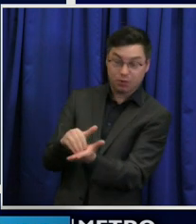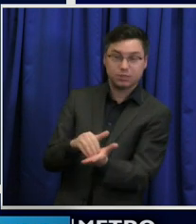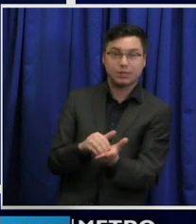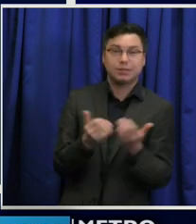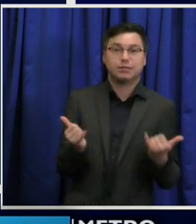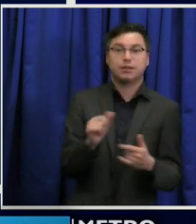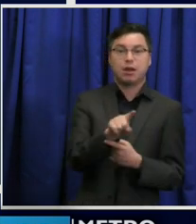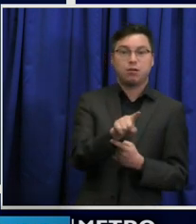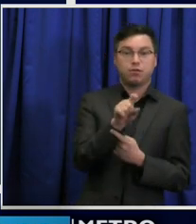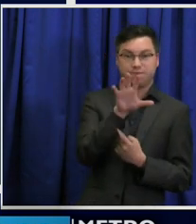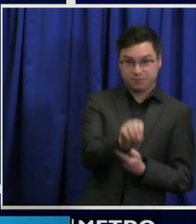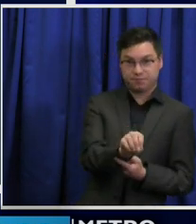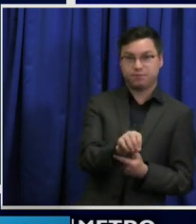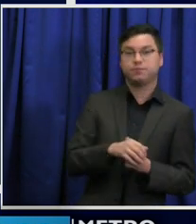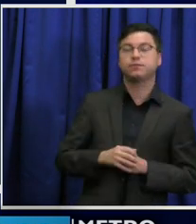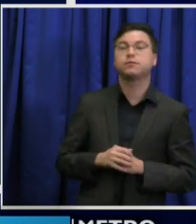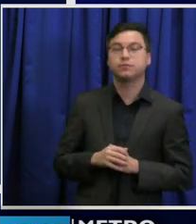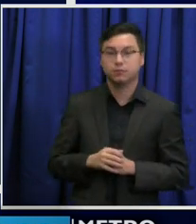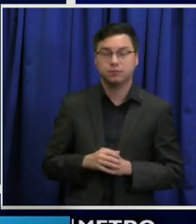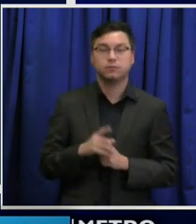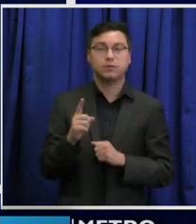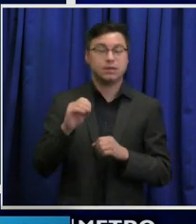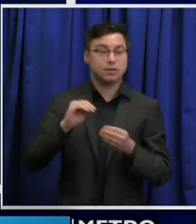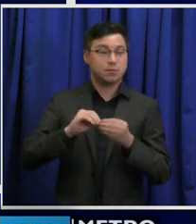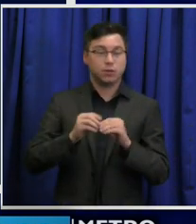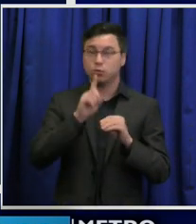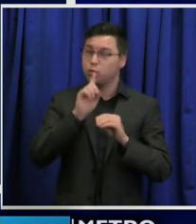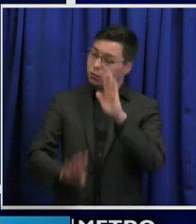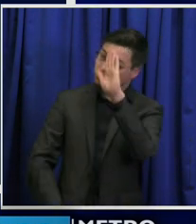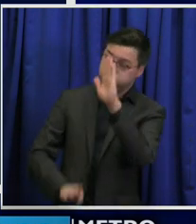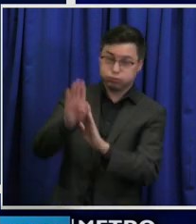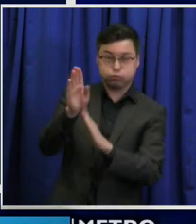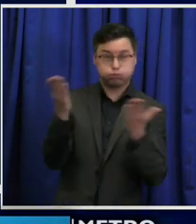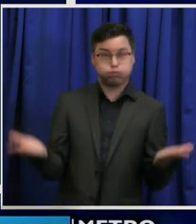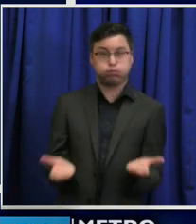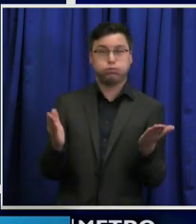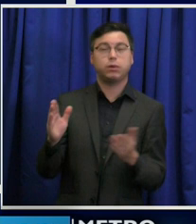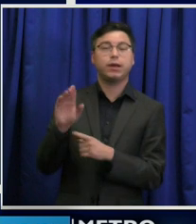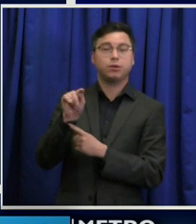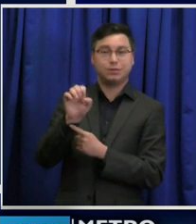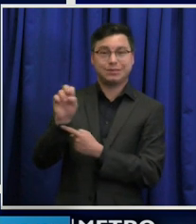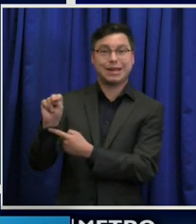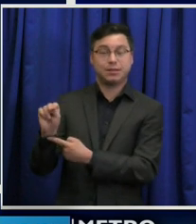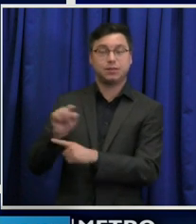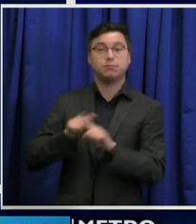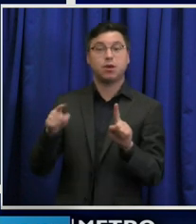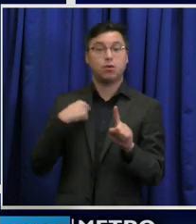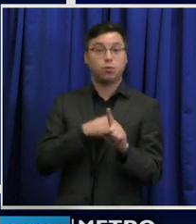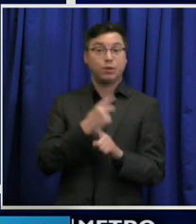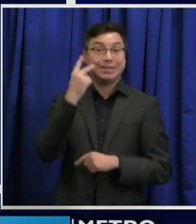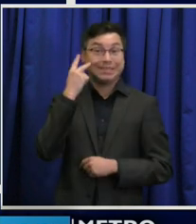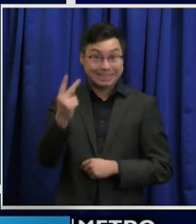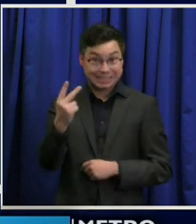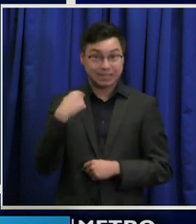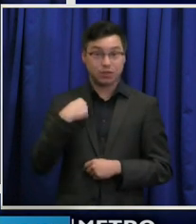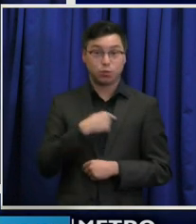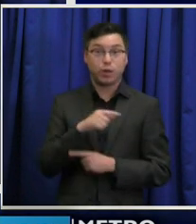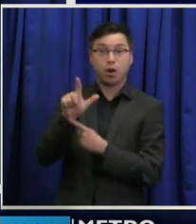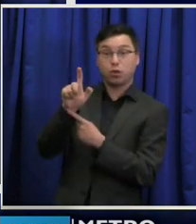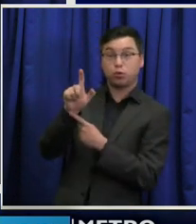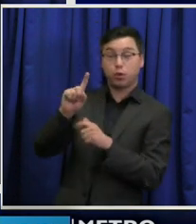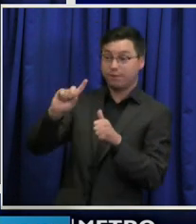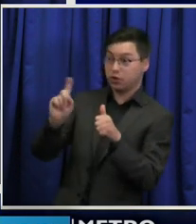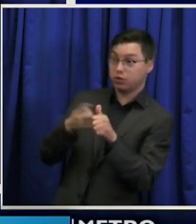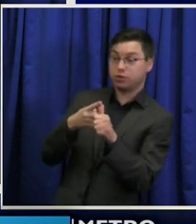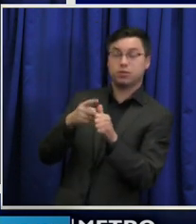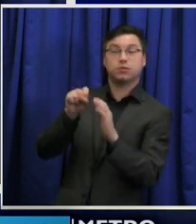Numbers have been dramatically rising across Tennessee. But this metric shows that Tennessee is just the 21st state